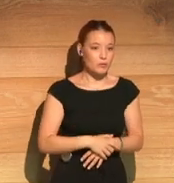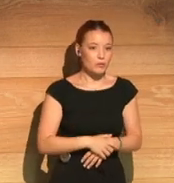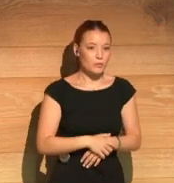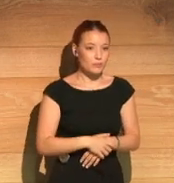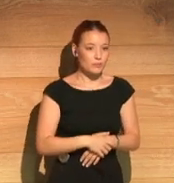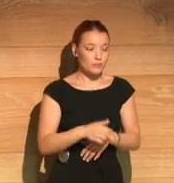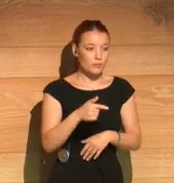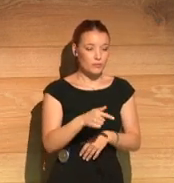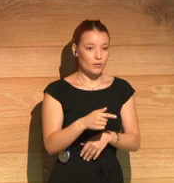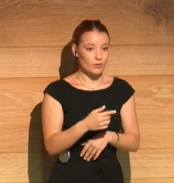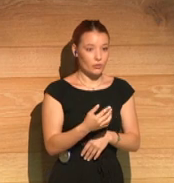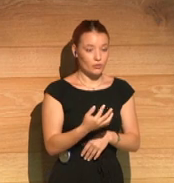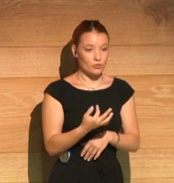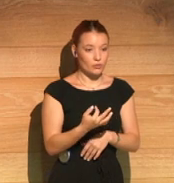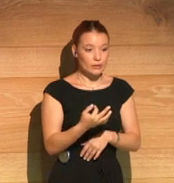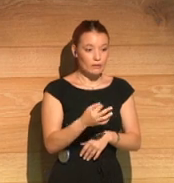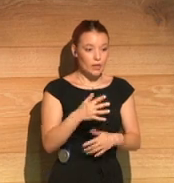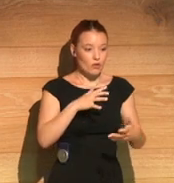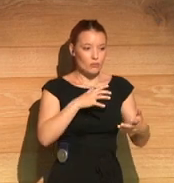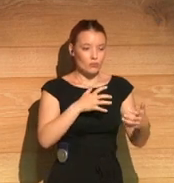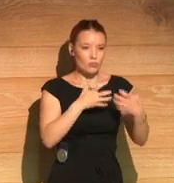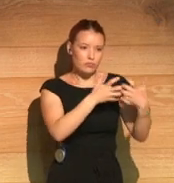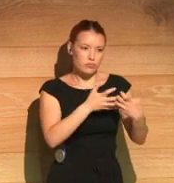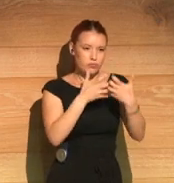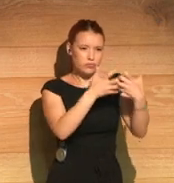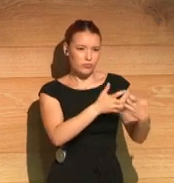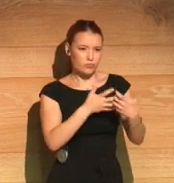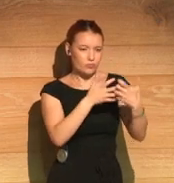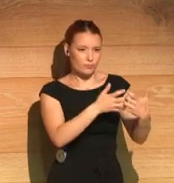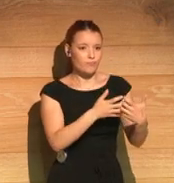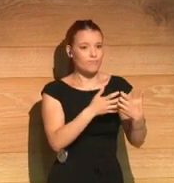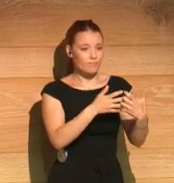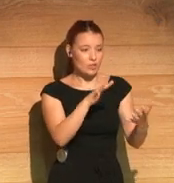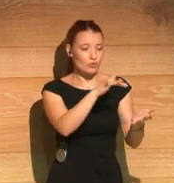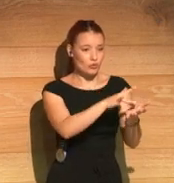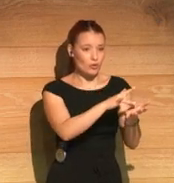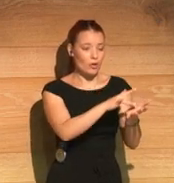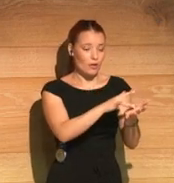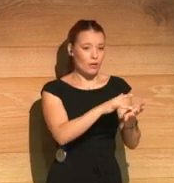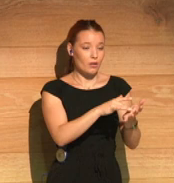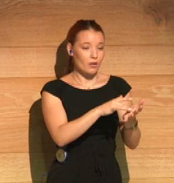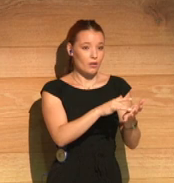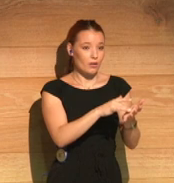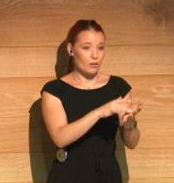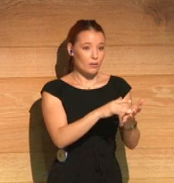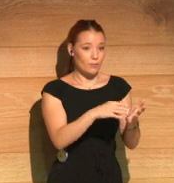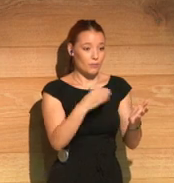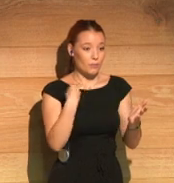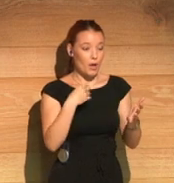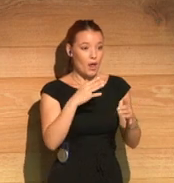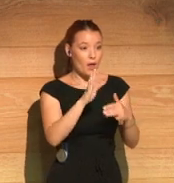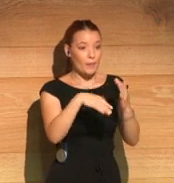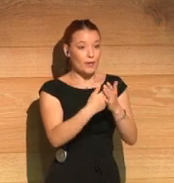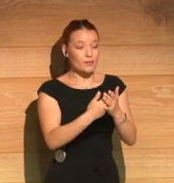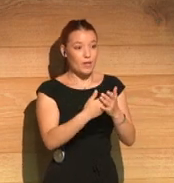but emerging into a much better country. And so I've always been like really proud of the